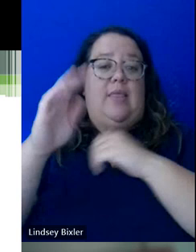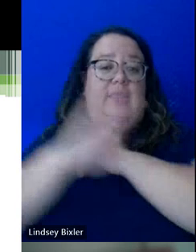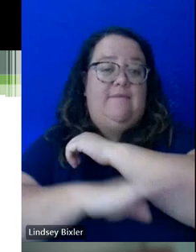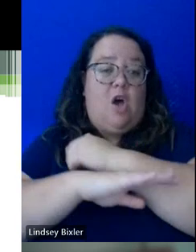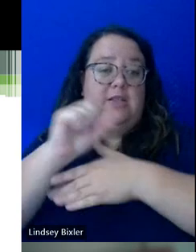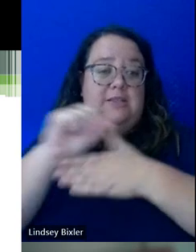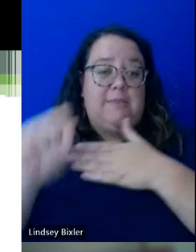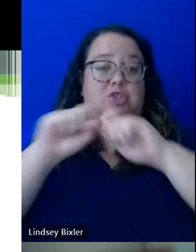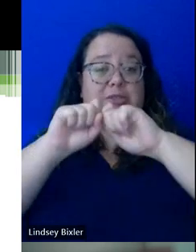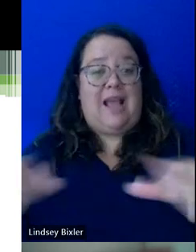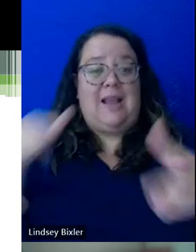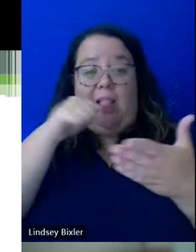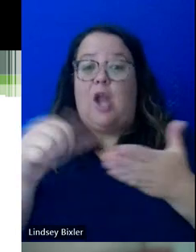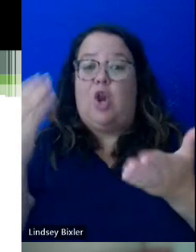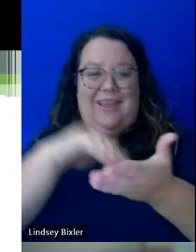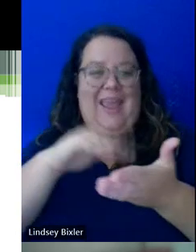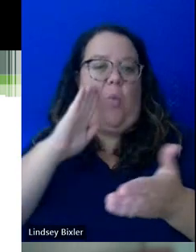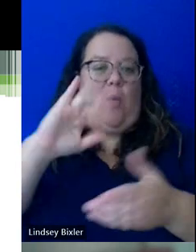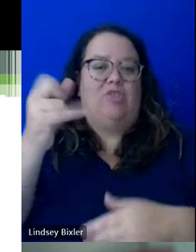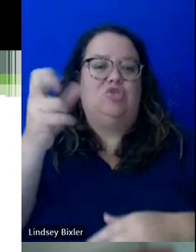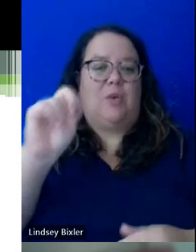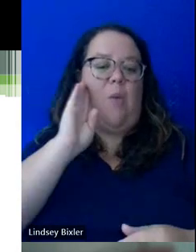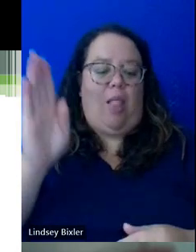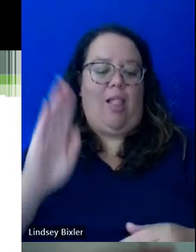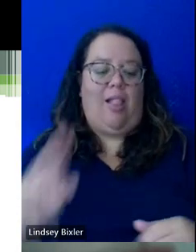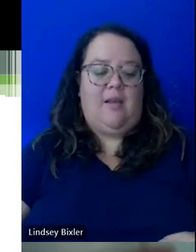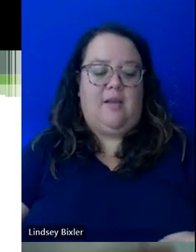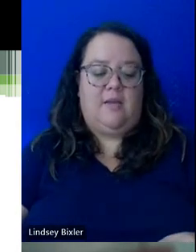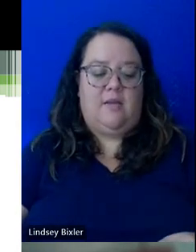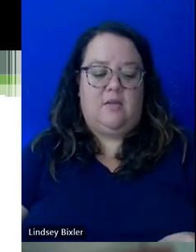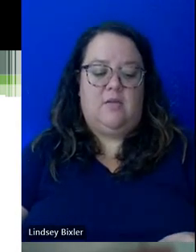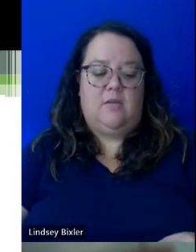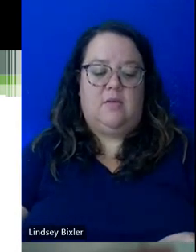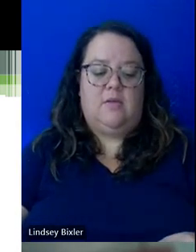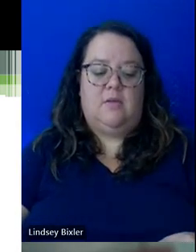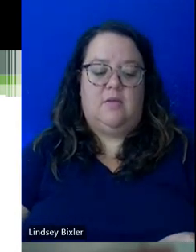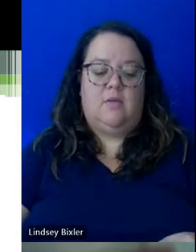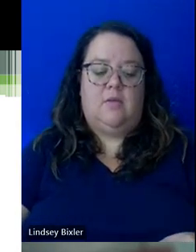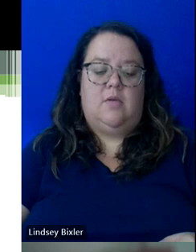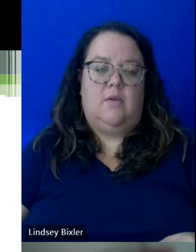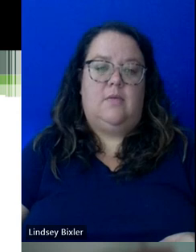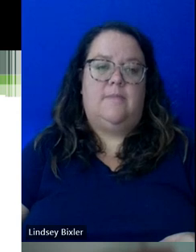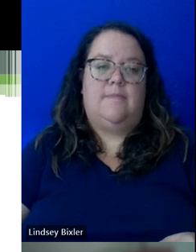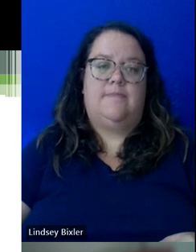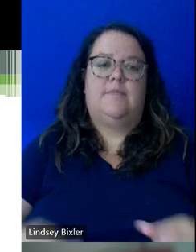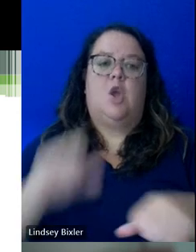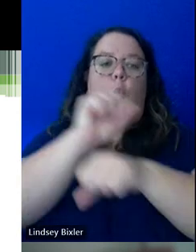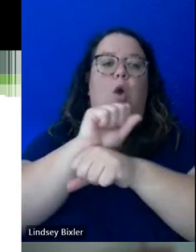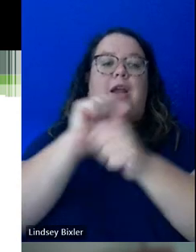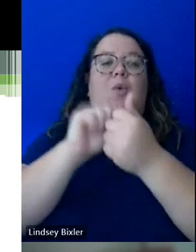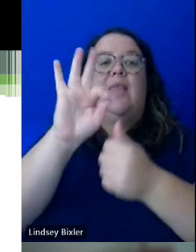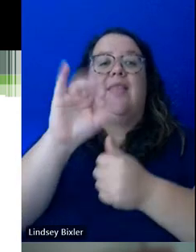they're going to have to do that again in January for spring semester. And working with the faculty